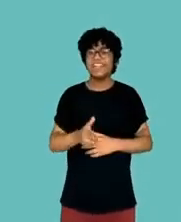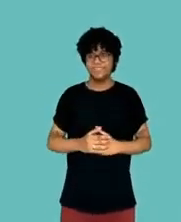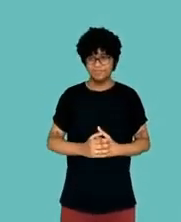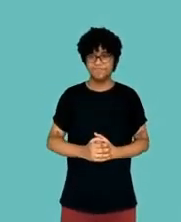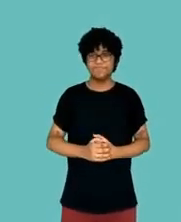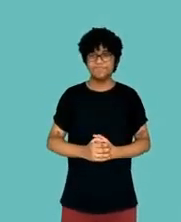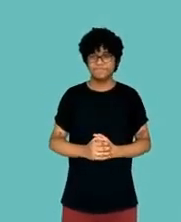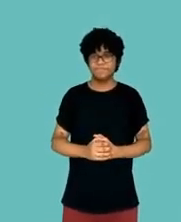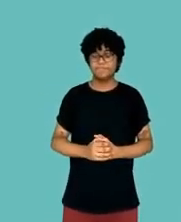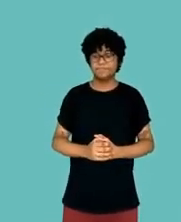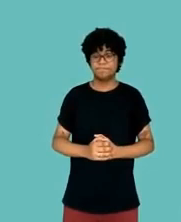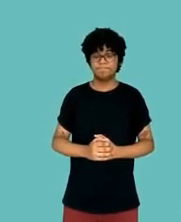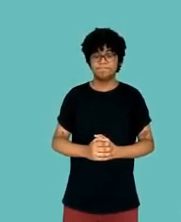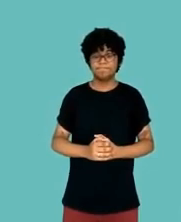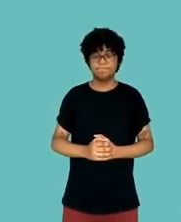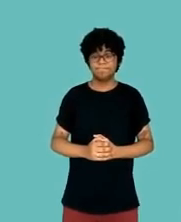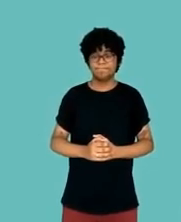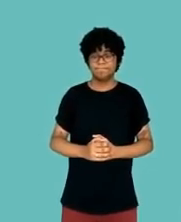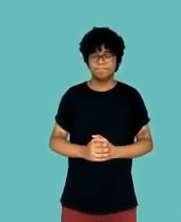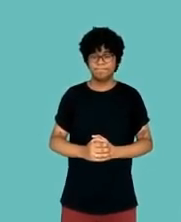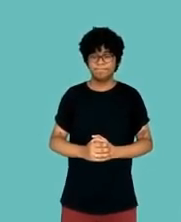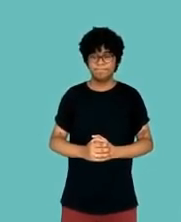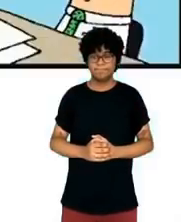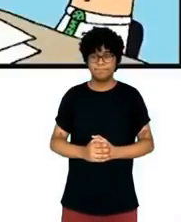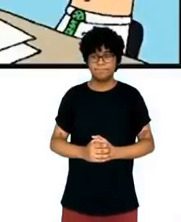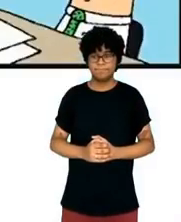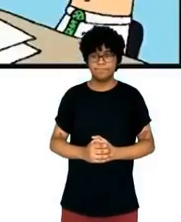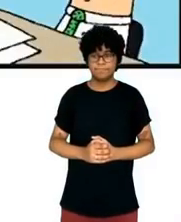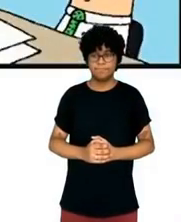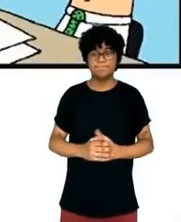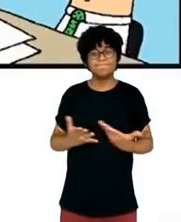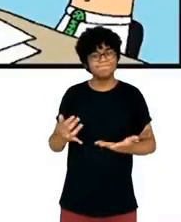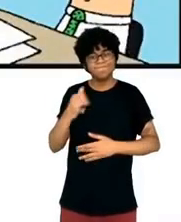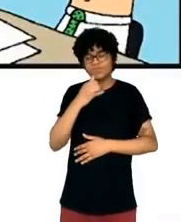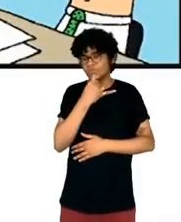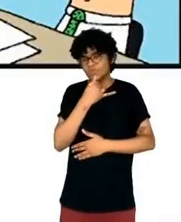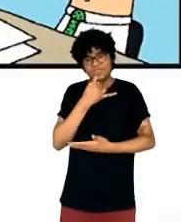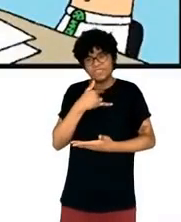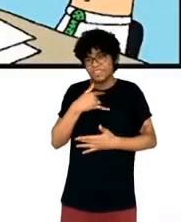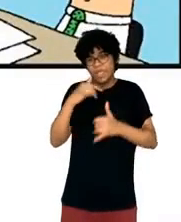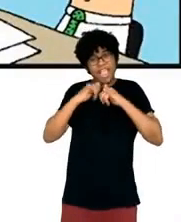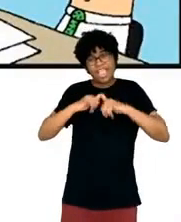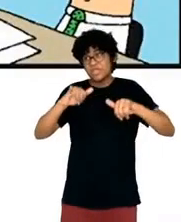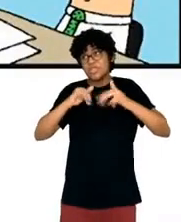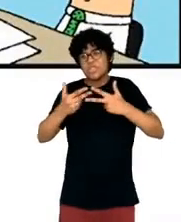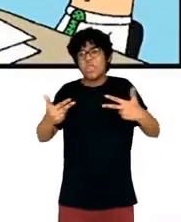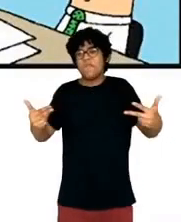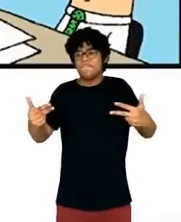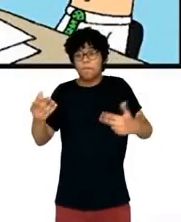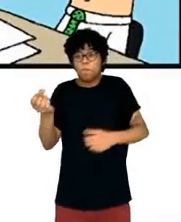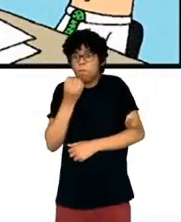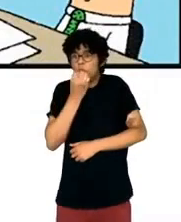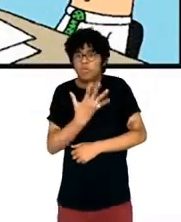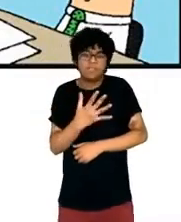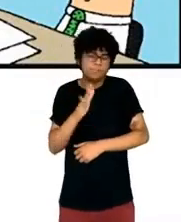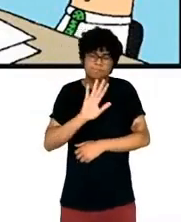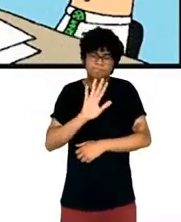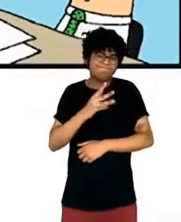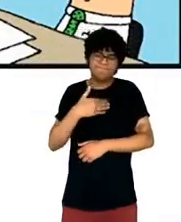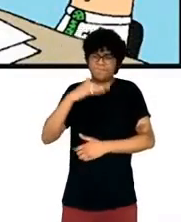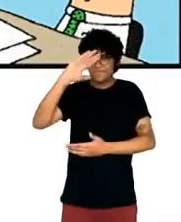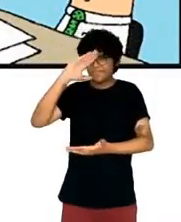I'm sorry to say that I'm not coming here with the grandiose solution to the problem. I don't believe there will be a